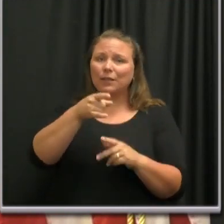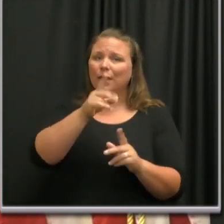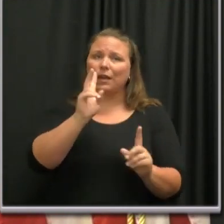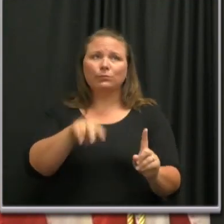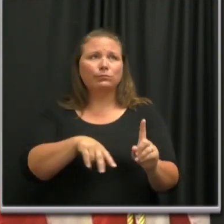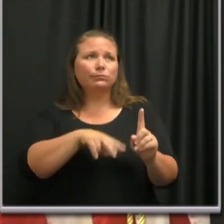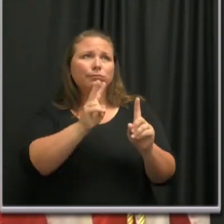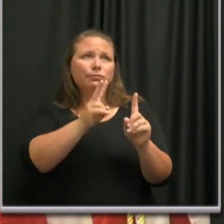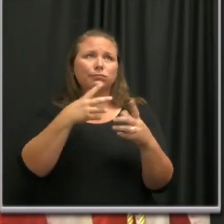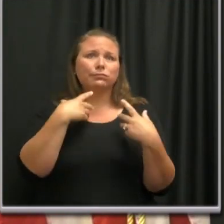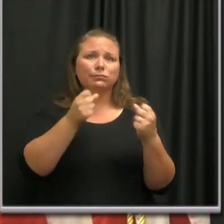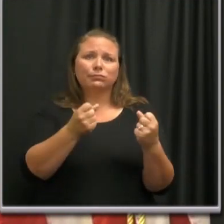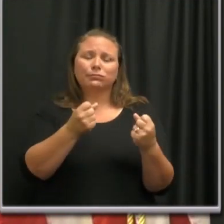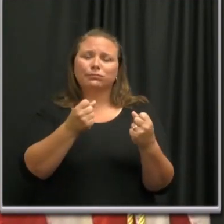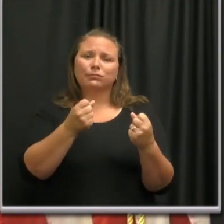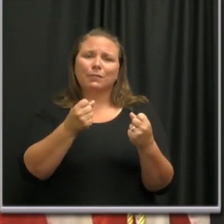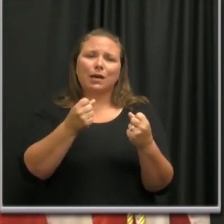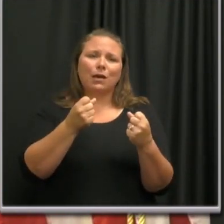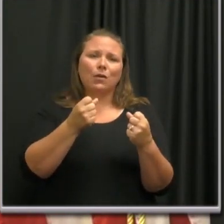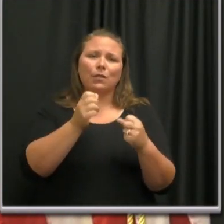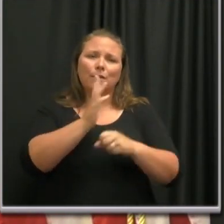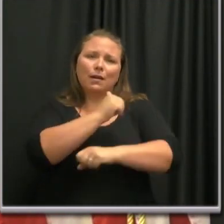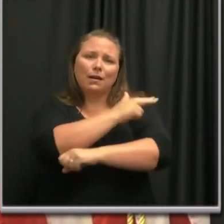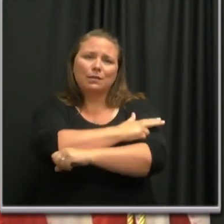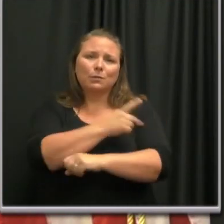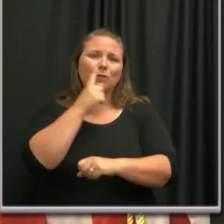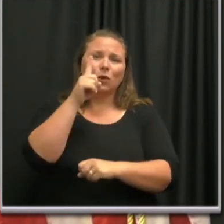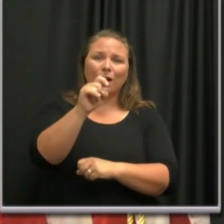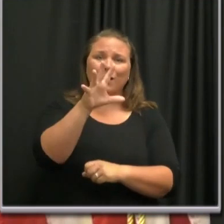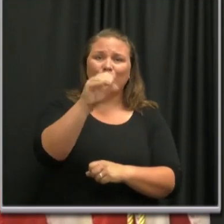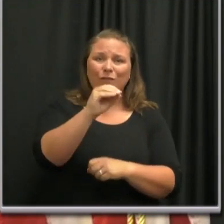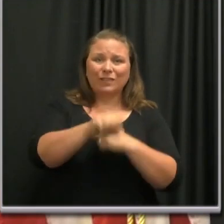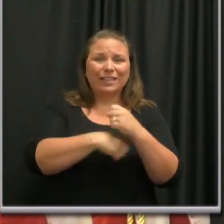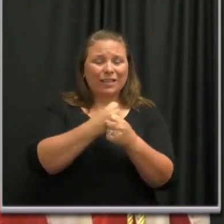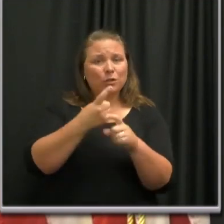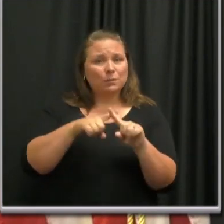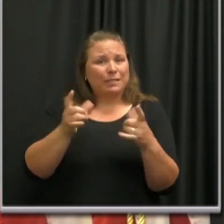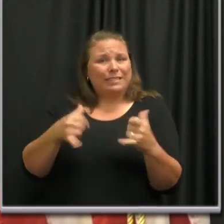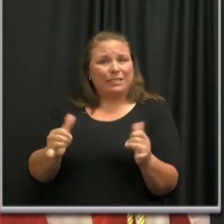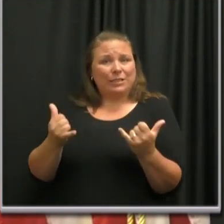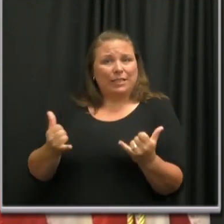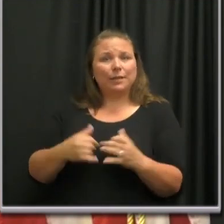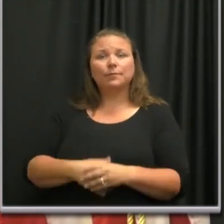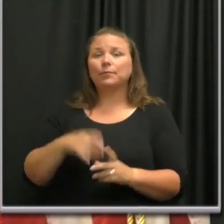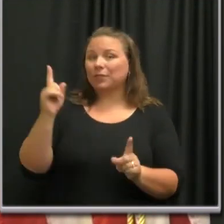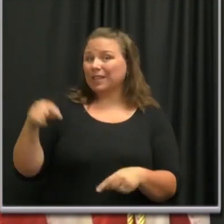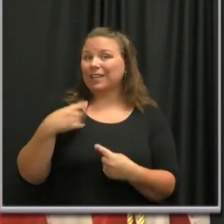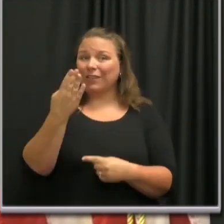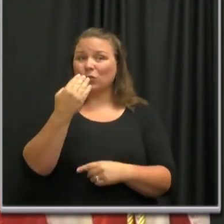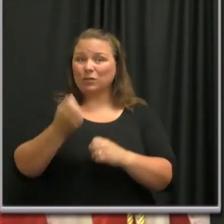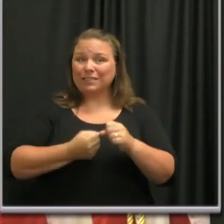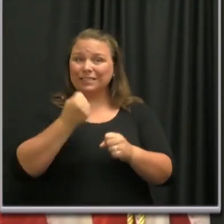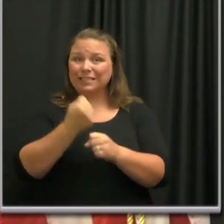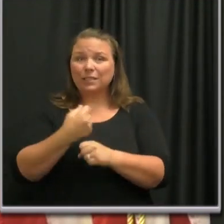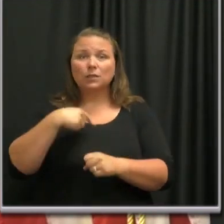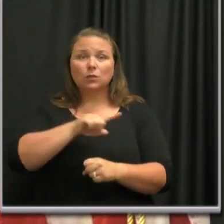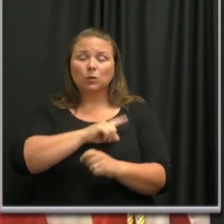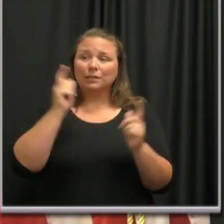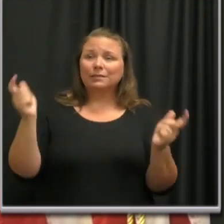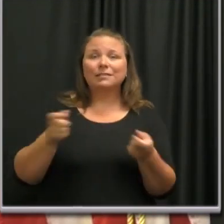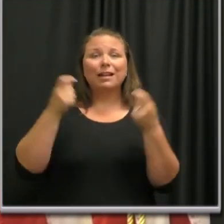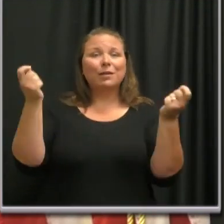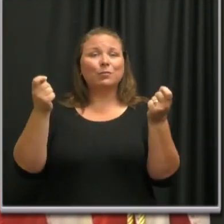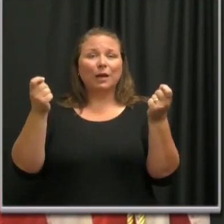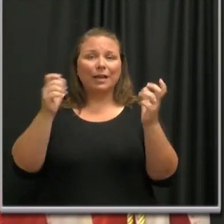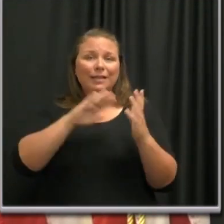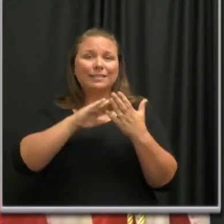establishment for 150 years and no more so than today. For the last 14 years, as Mayor Cooper indicated, we have been celebrating